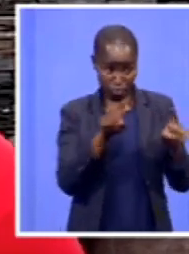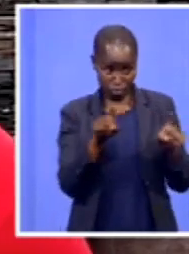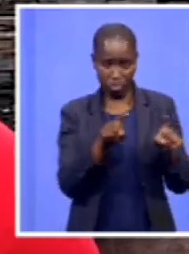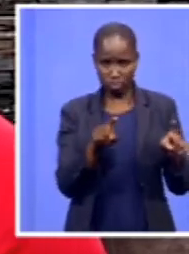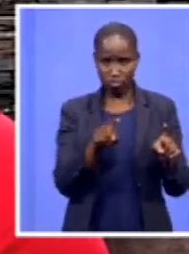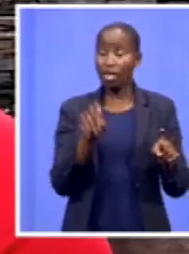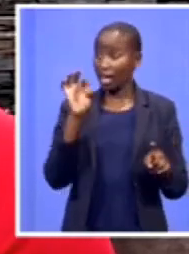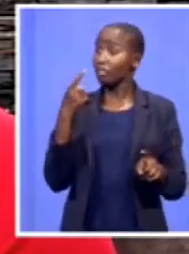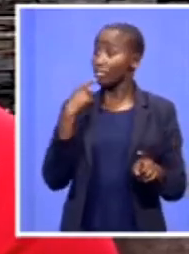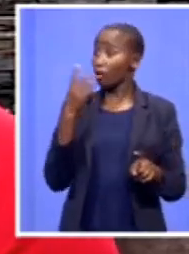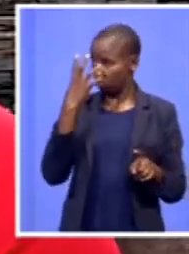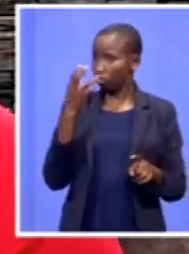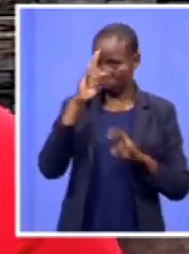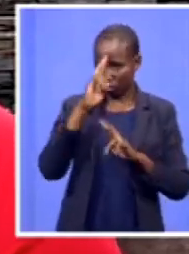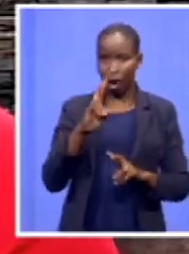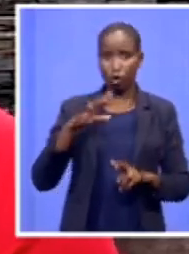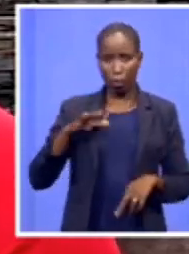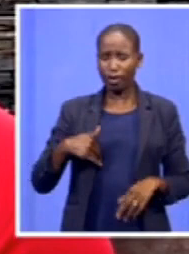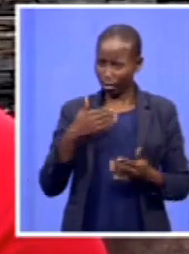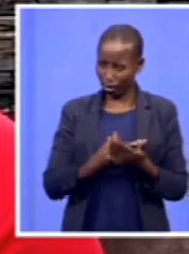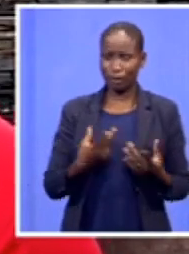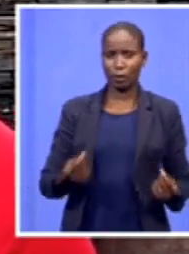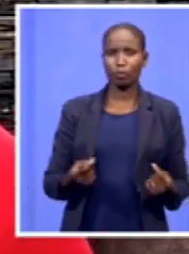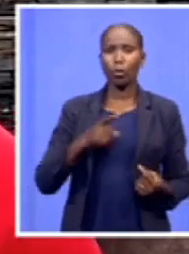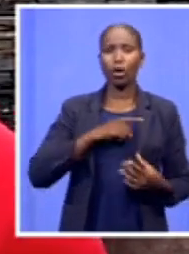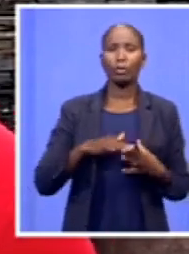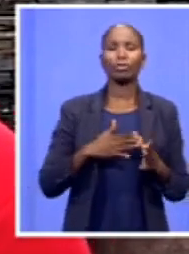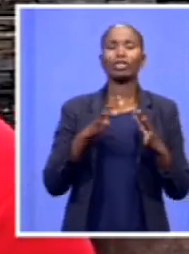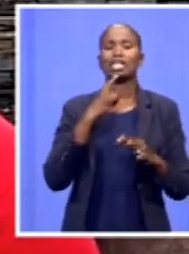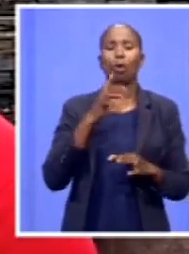history. After so many years, we never had